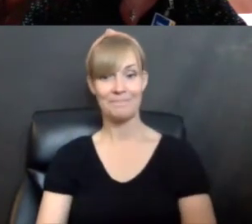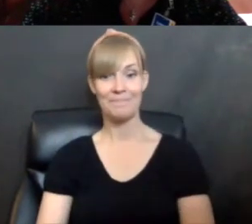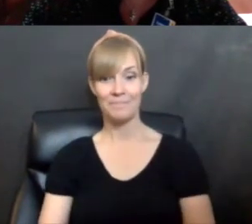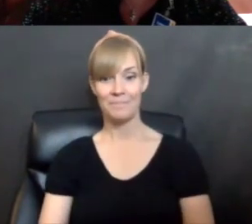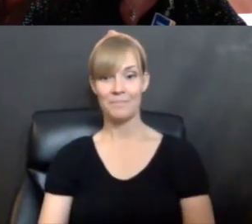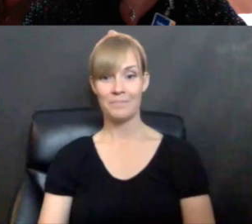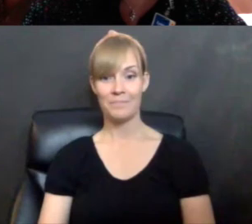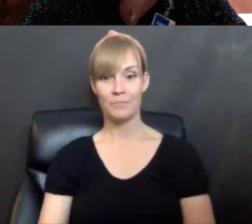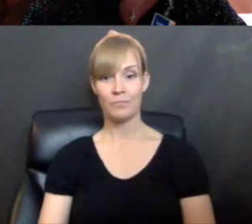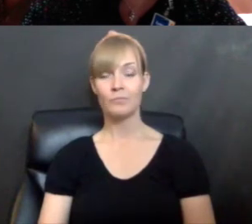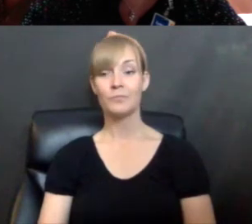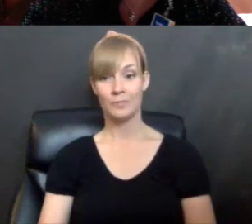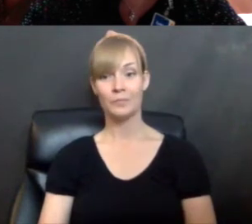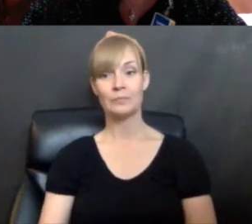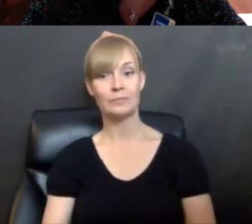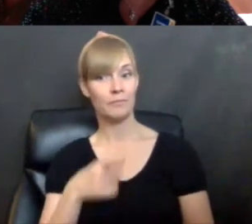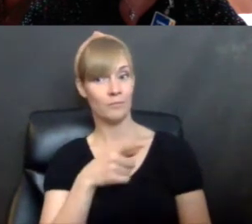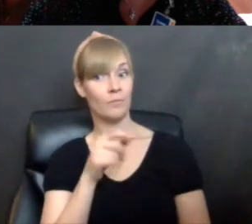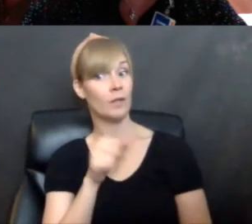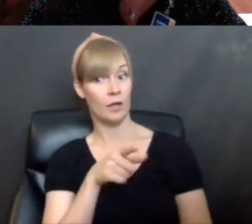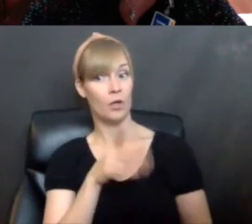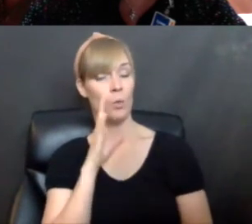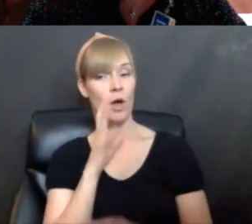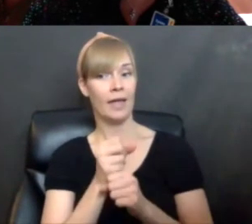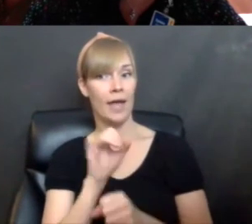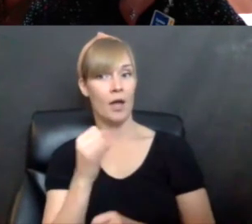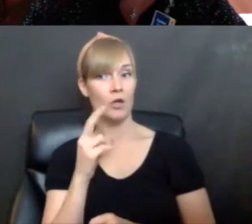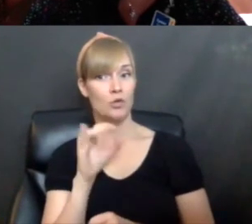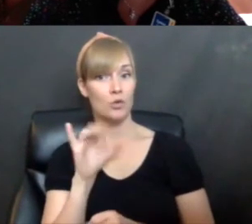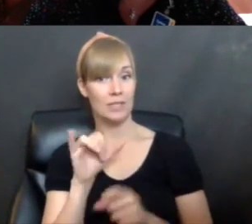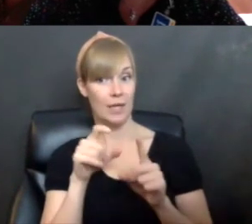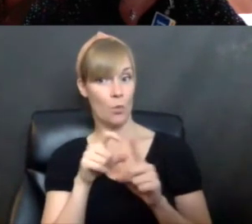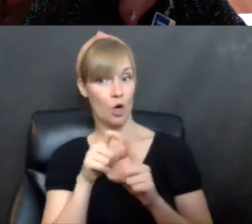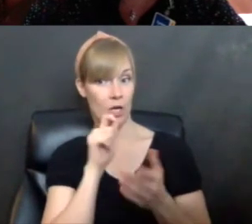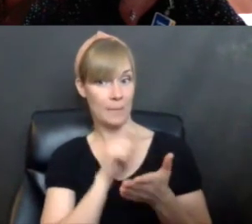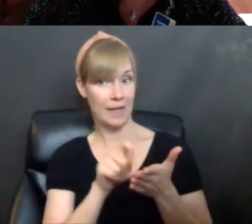Excellent. You're going to get a juicy word pencil. Oh, cool.